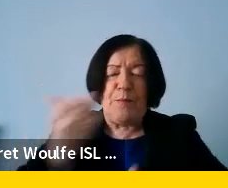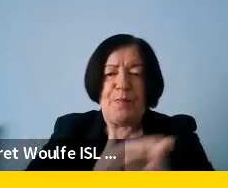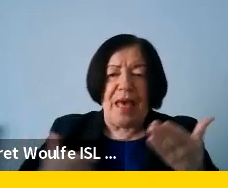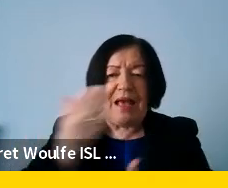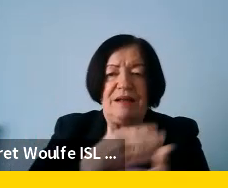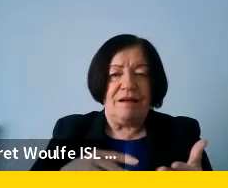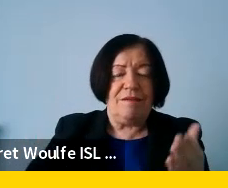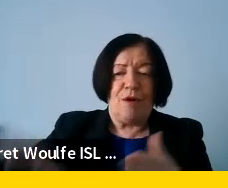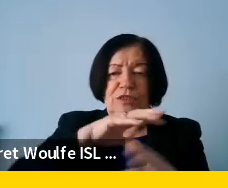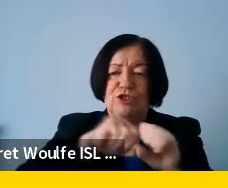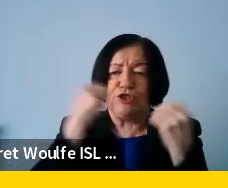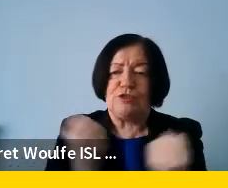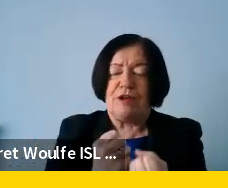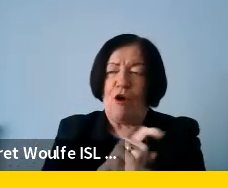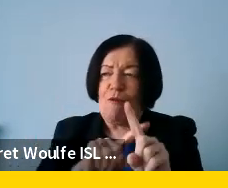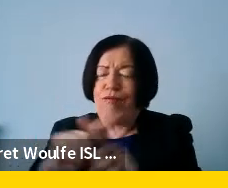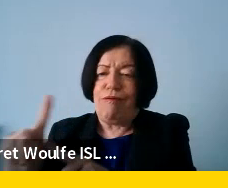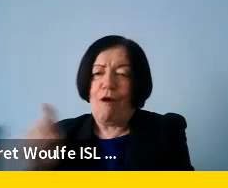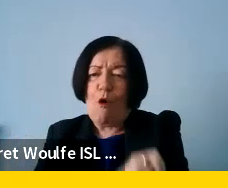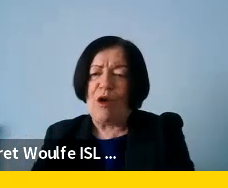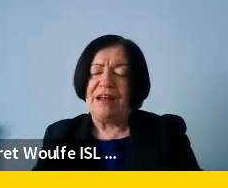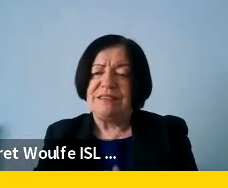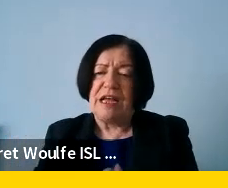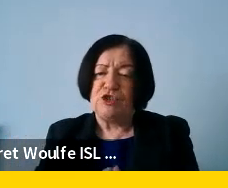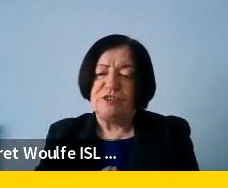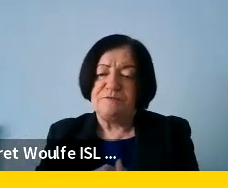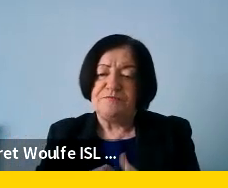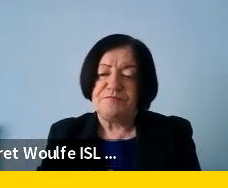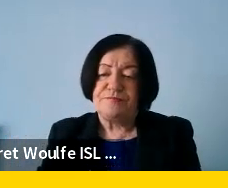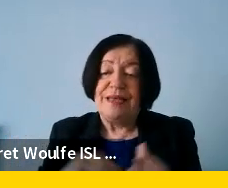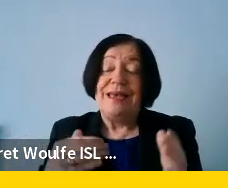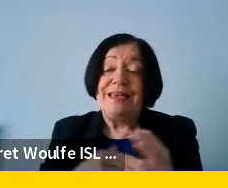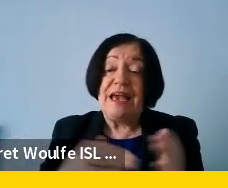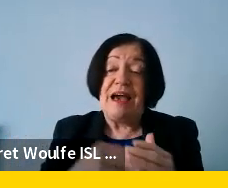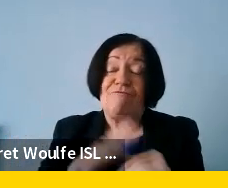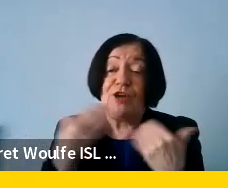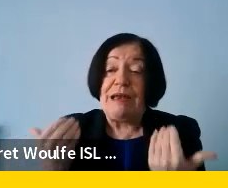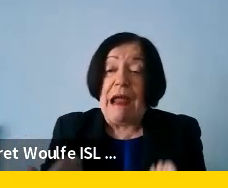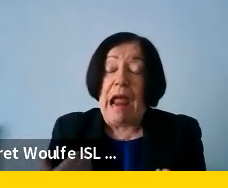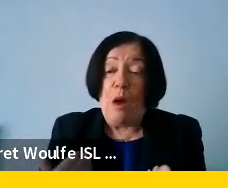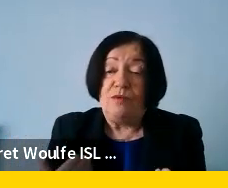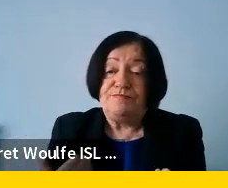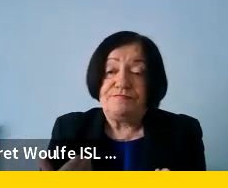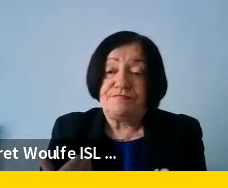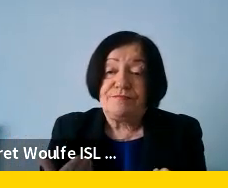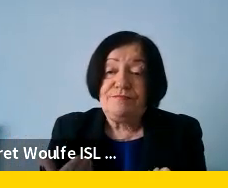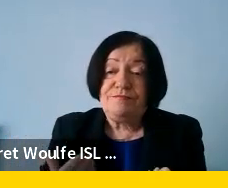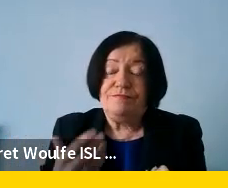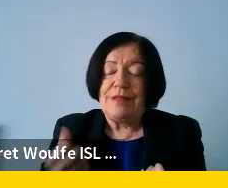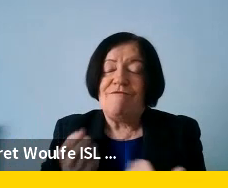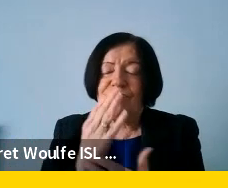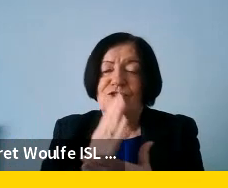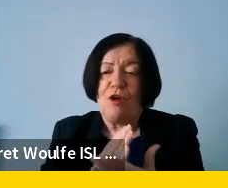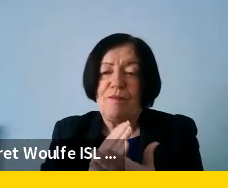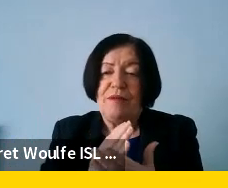civil society organizations. And for now, there are some